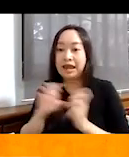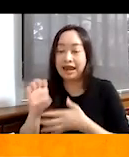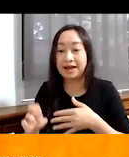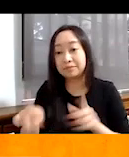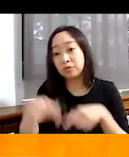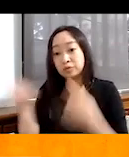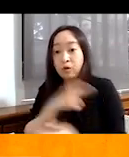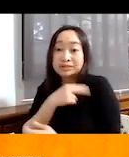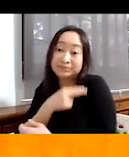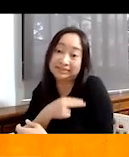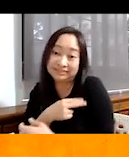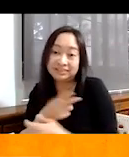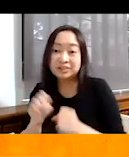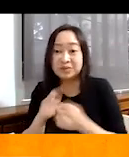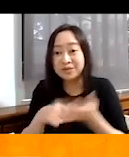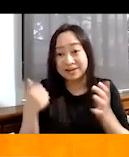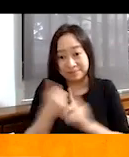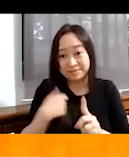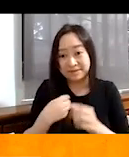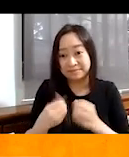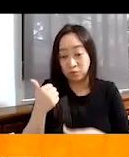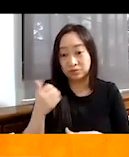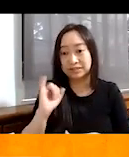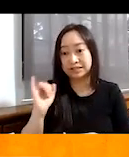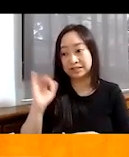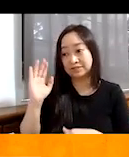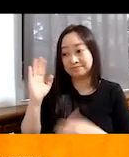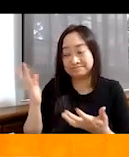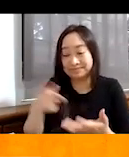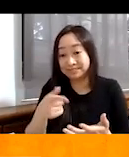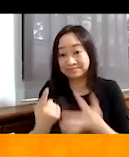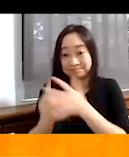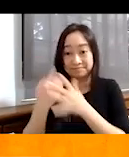So, what impacts me most, and I think why it's coming to mind now, is that